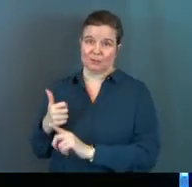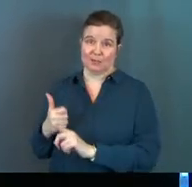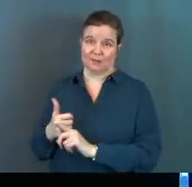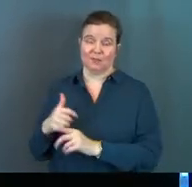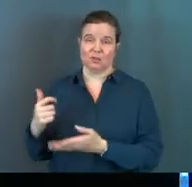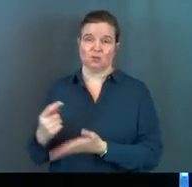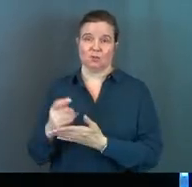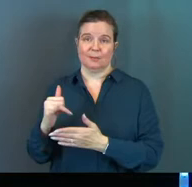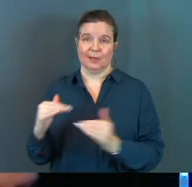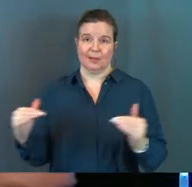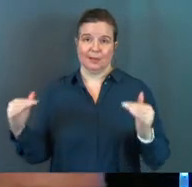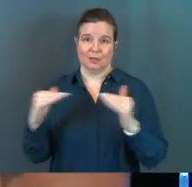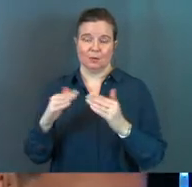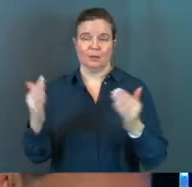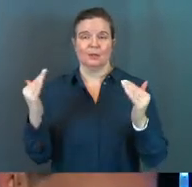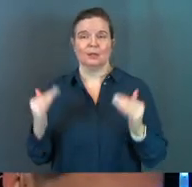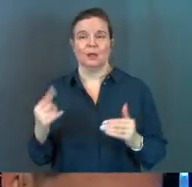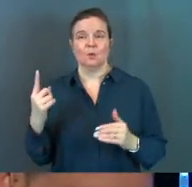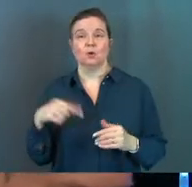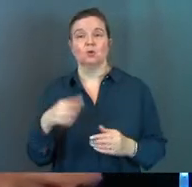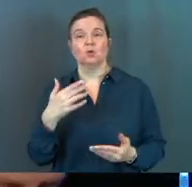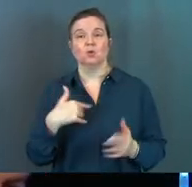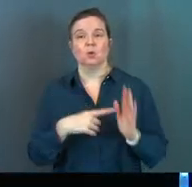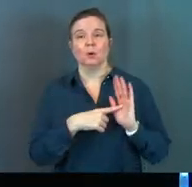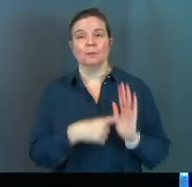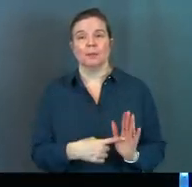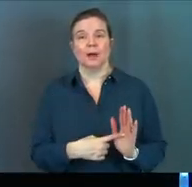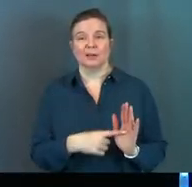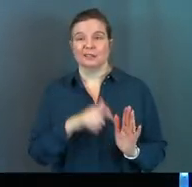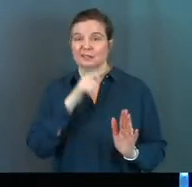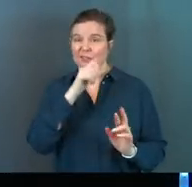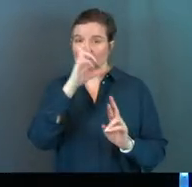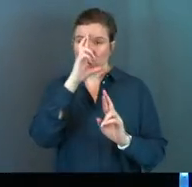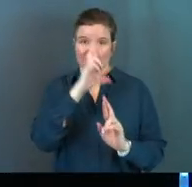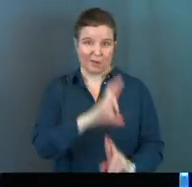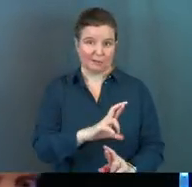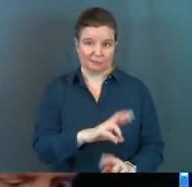and treating them like equals. Next one is that you model disrespect.